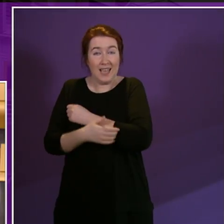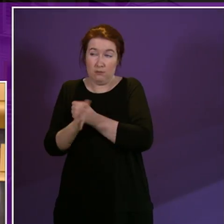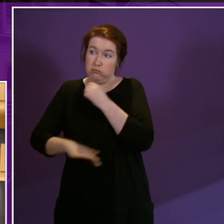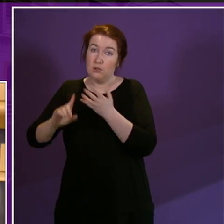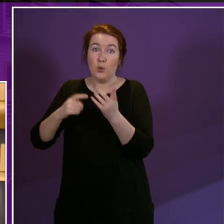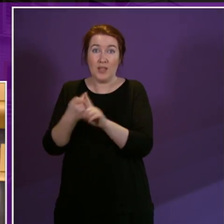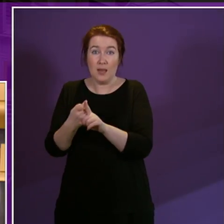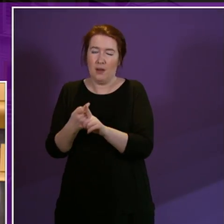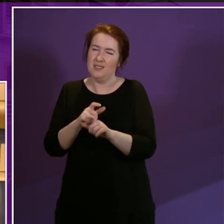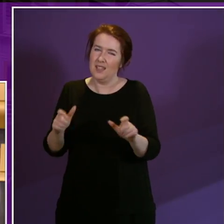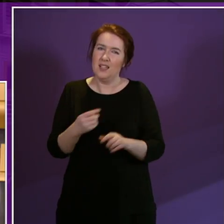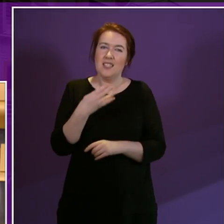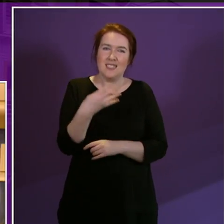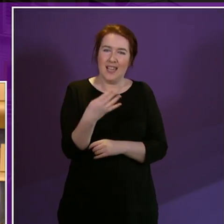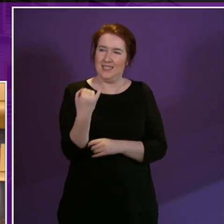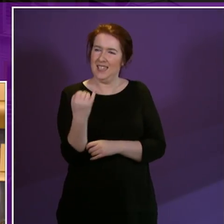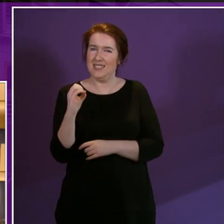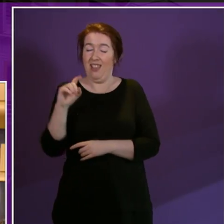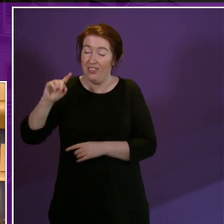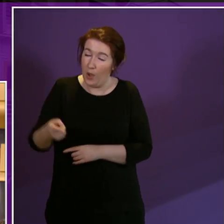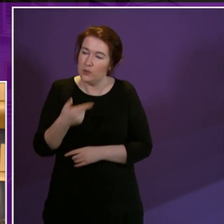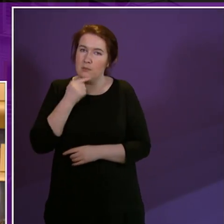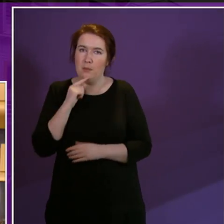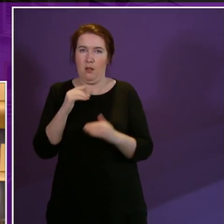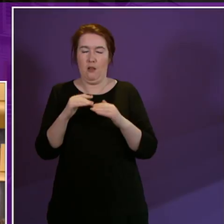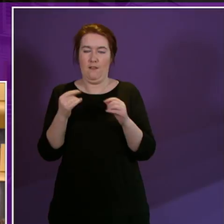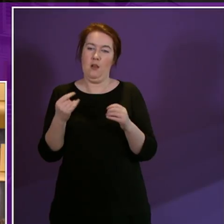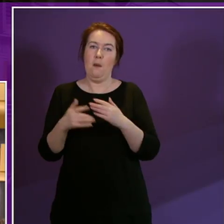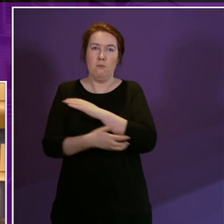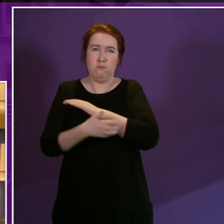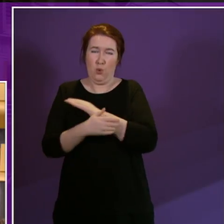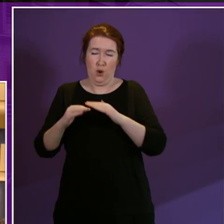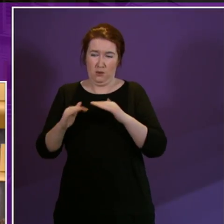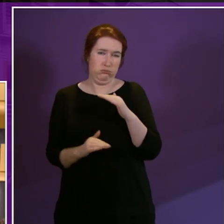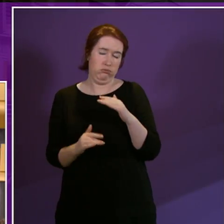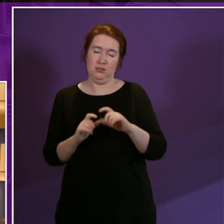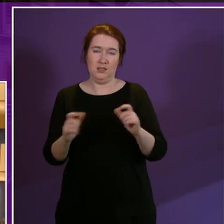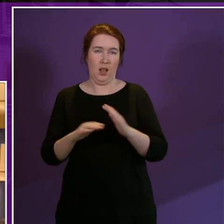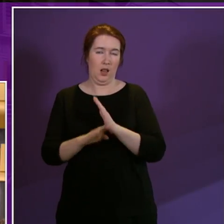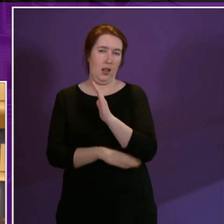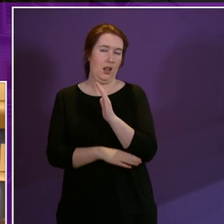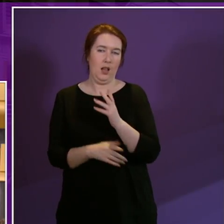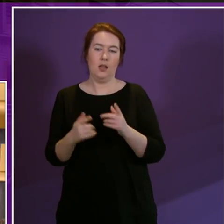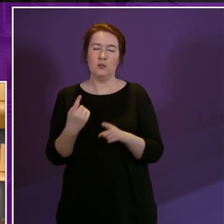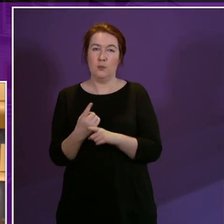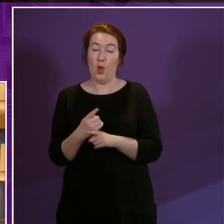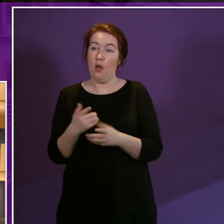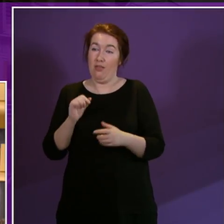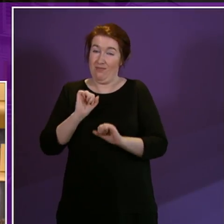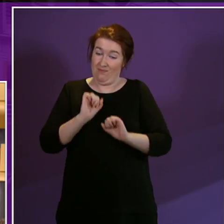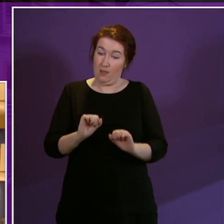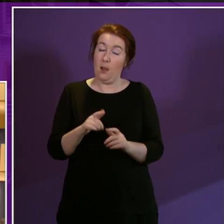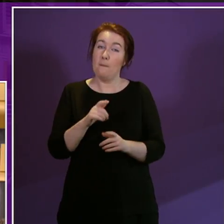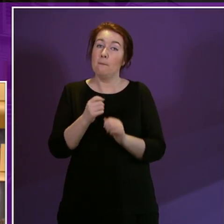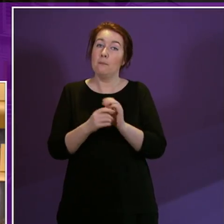960,000 people living below the poverty line. And it's provided shocking detail on the poverty faced by